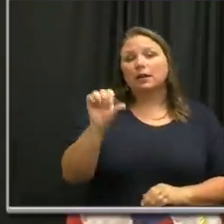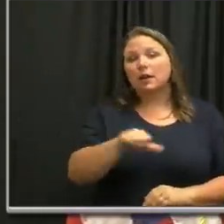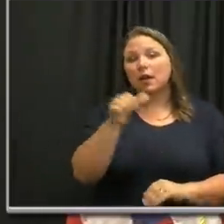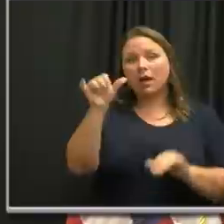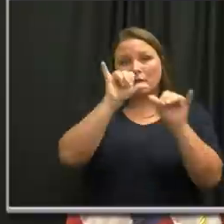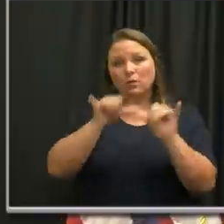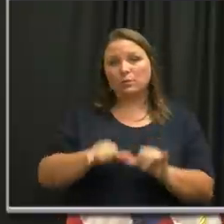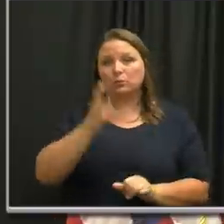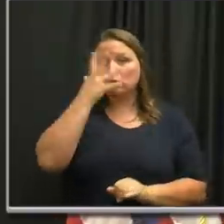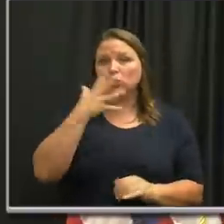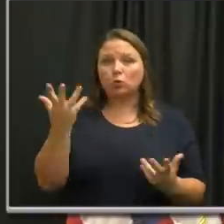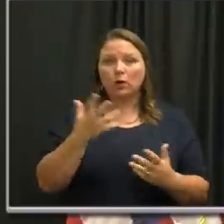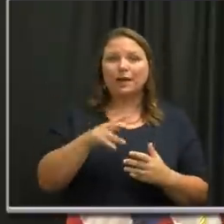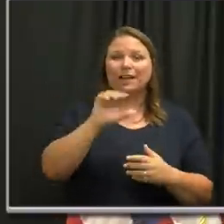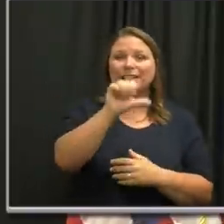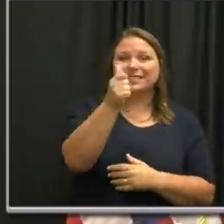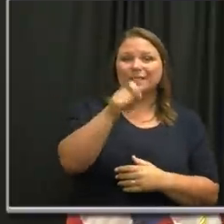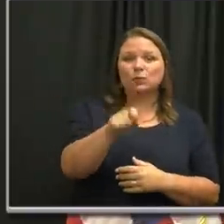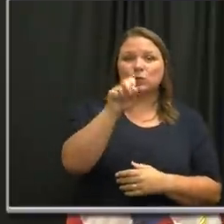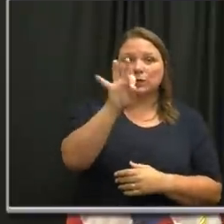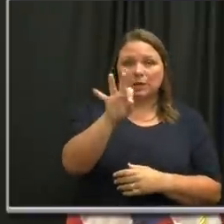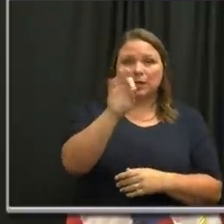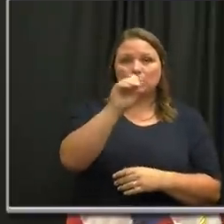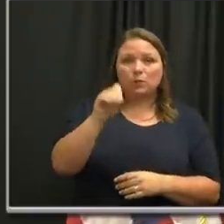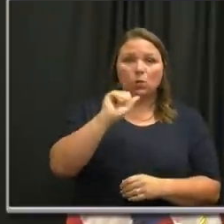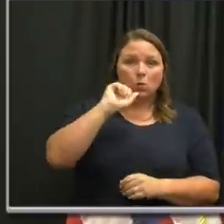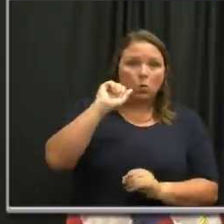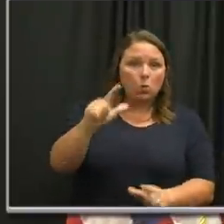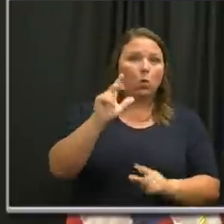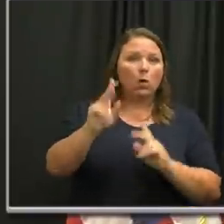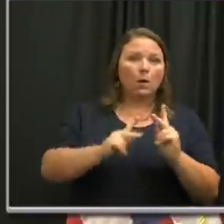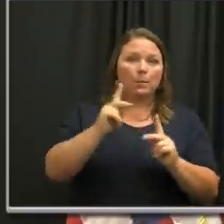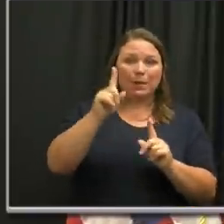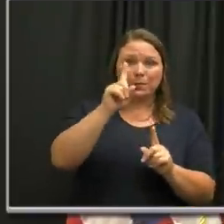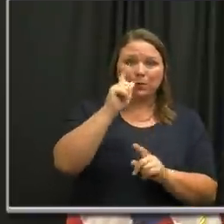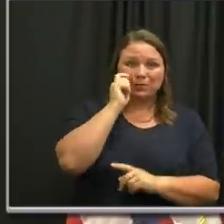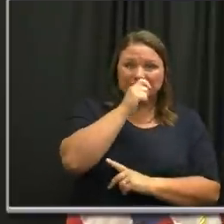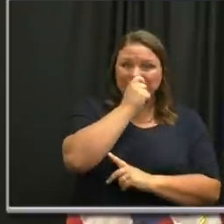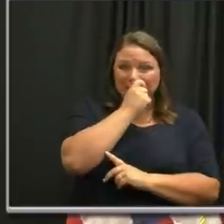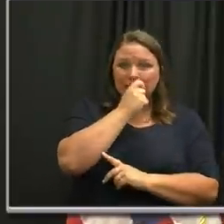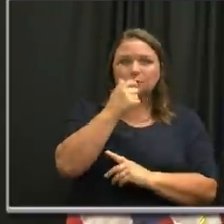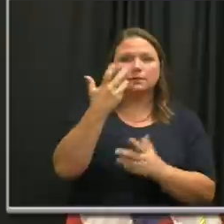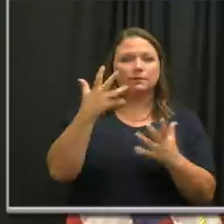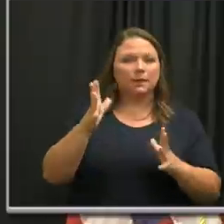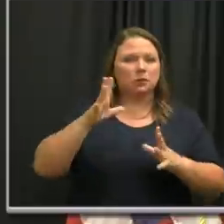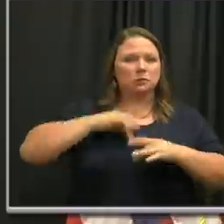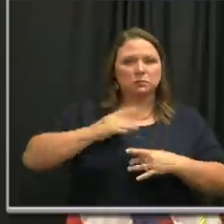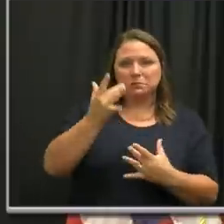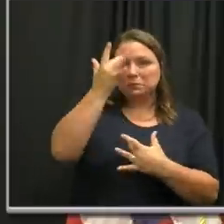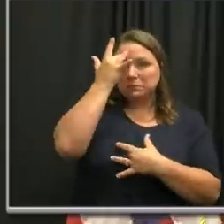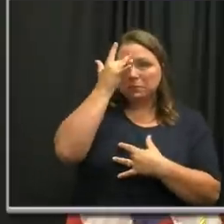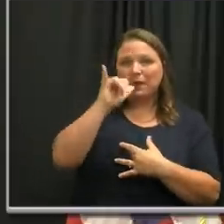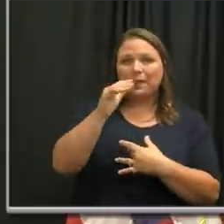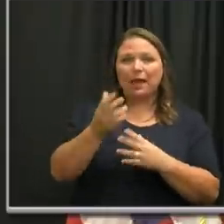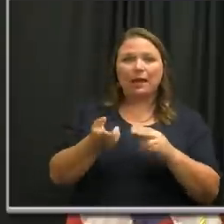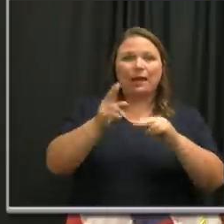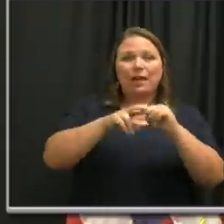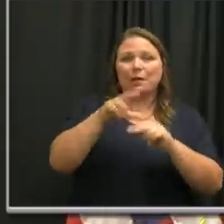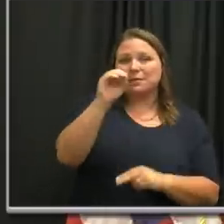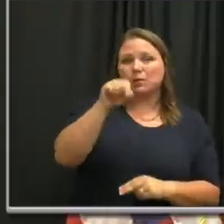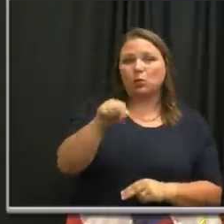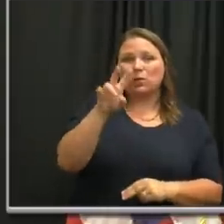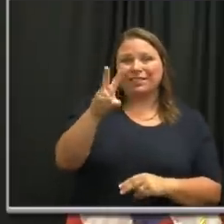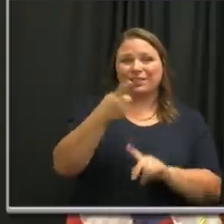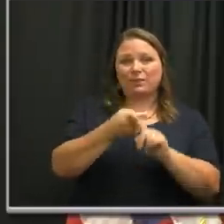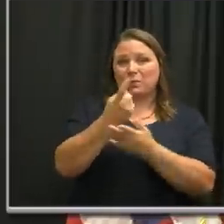metrics look. 10.9% of all the people ever tested tested positive. That's up 0.7% from